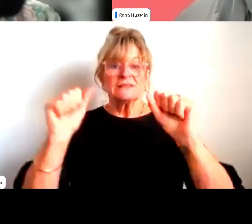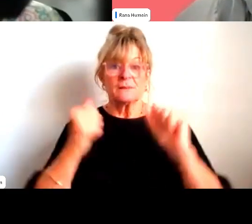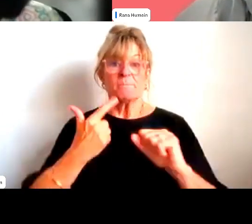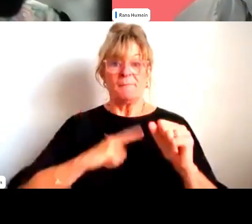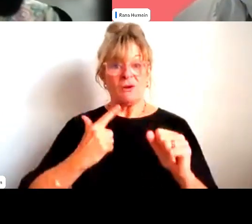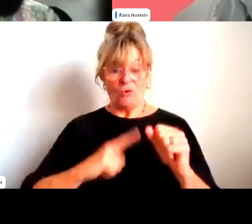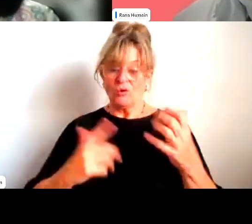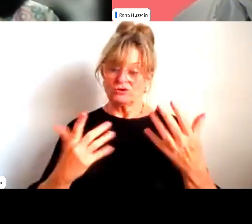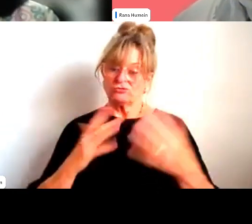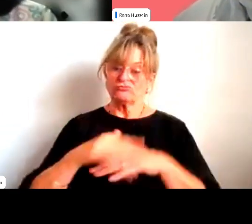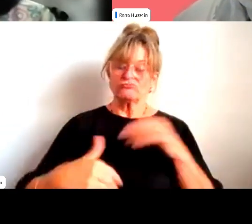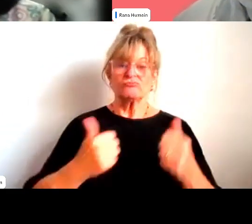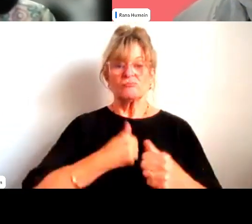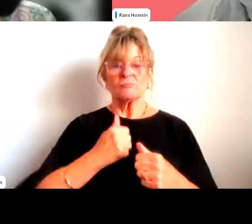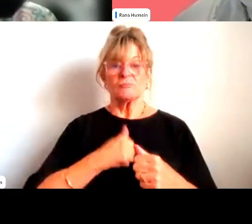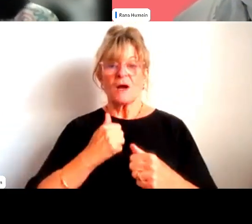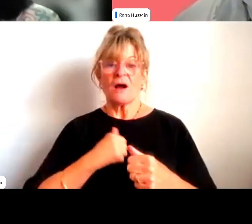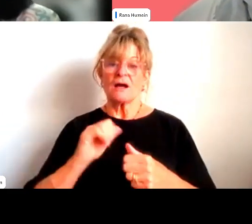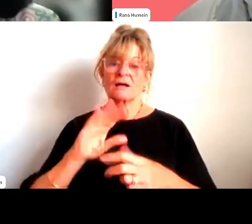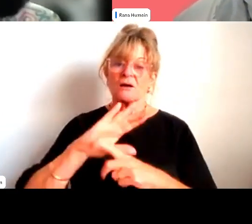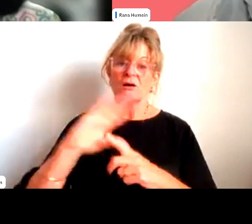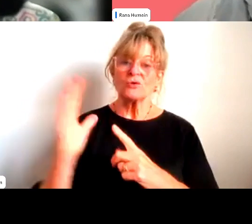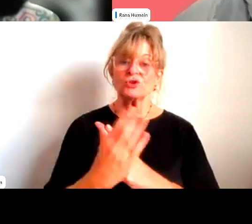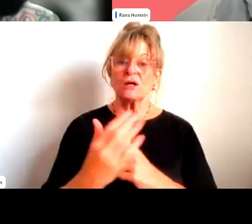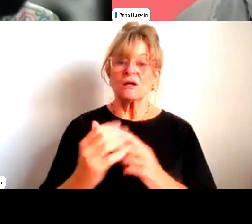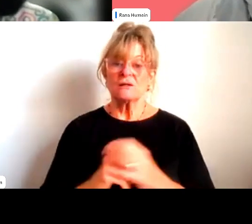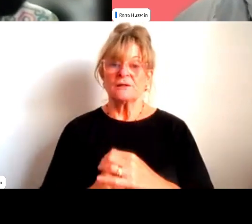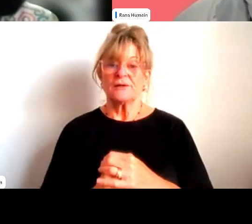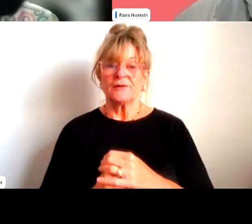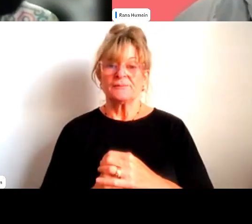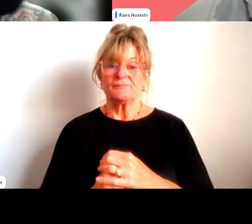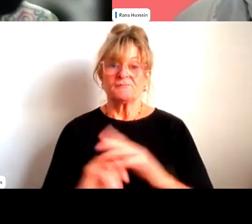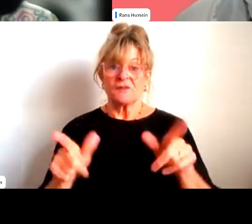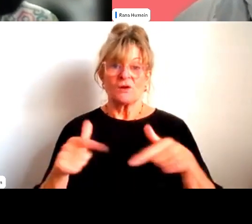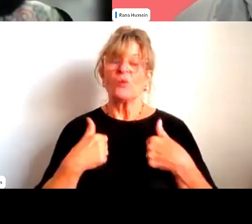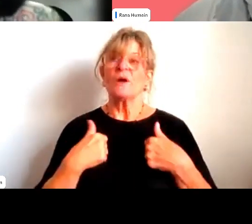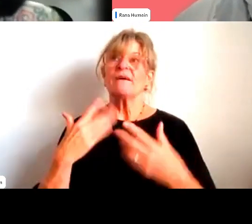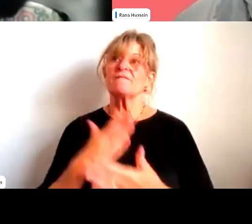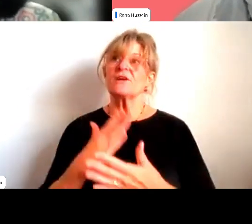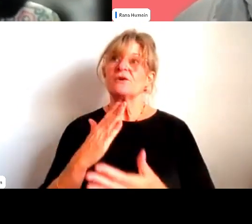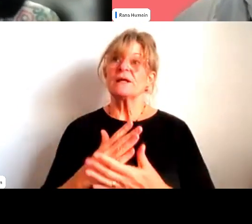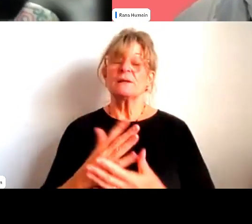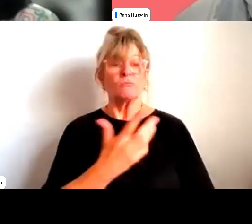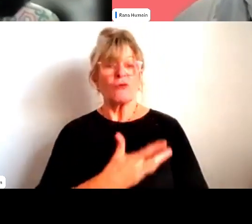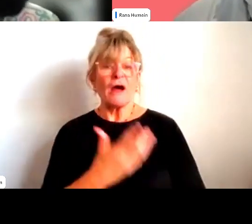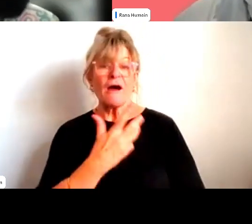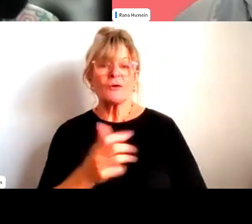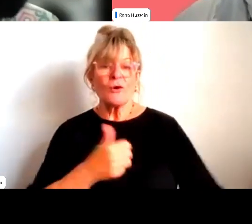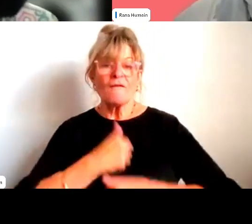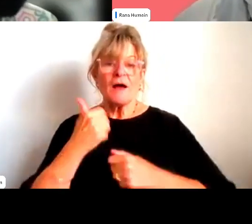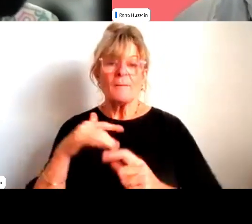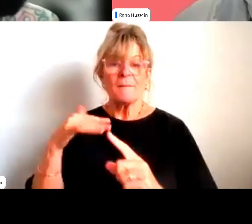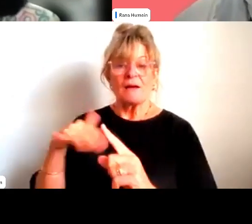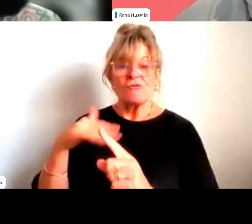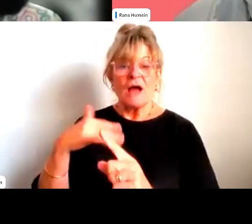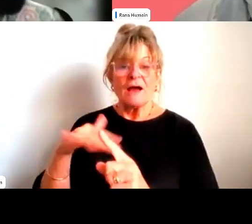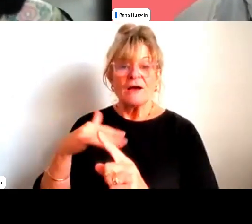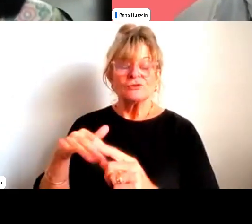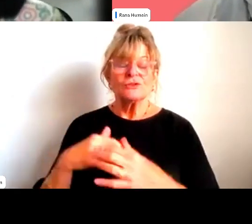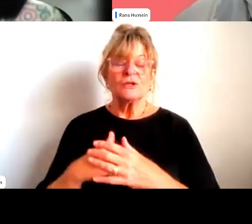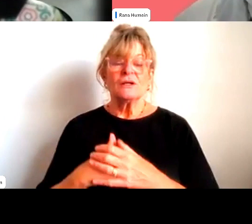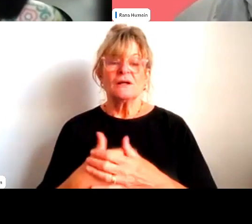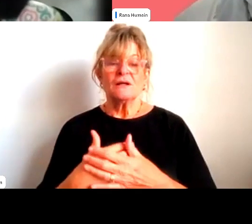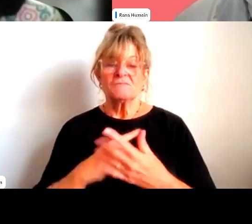successful on even Rana here and anyone else is because we are very, uh, proud of our background, our heritage, culture, very